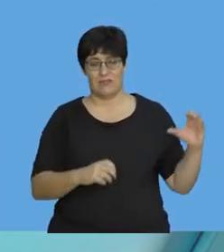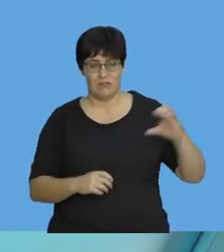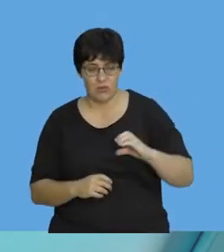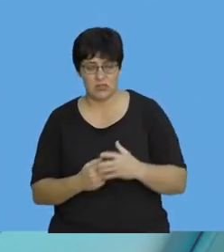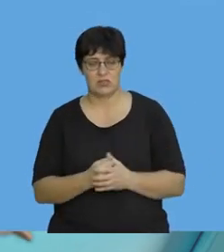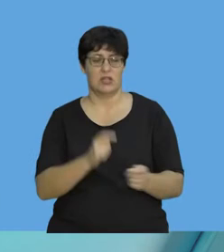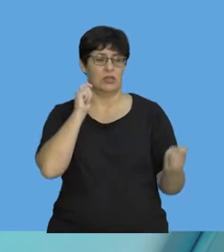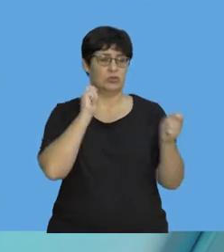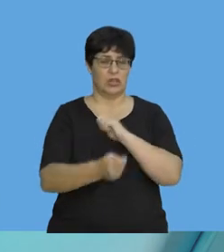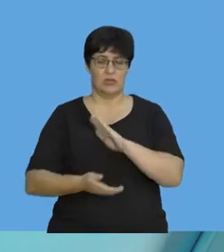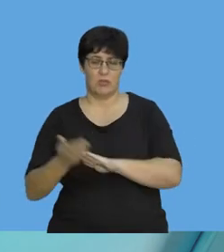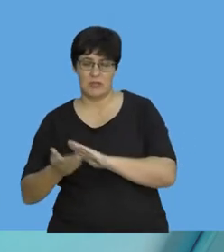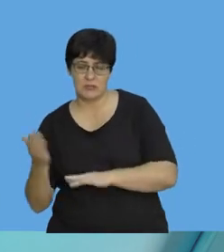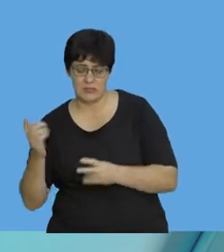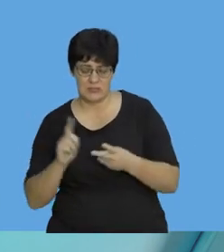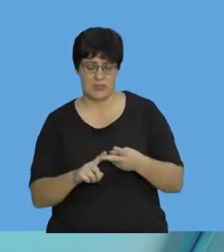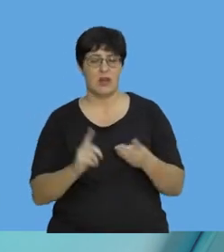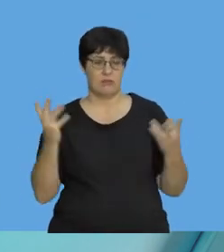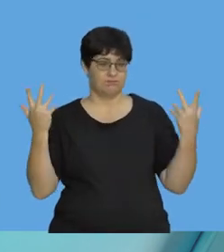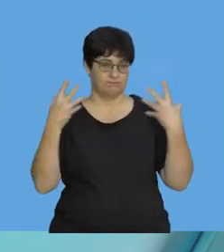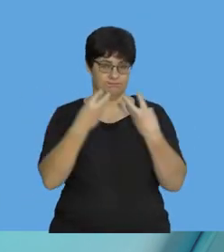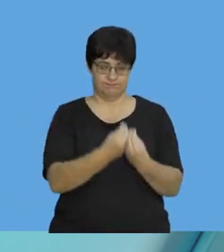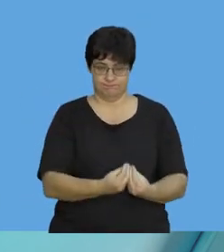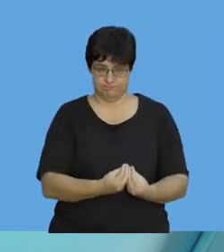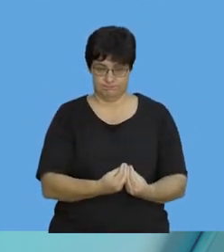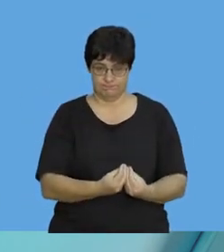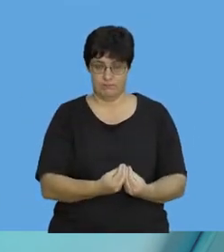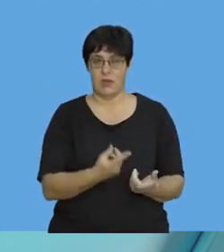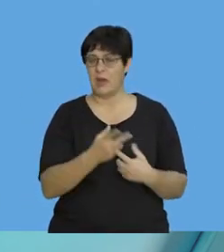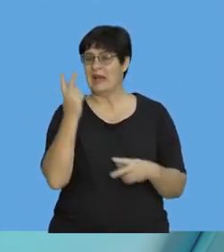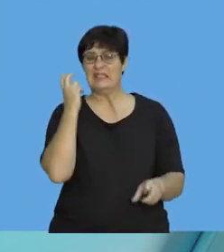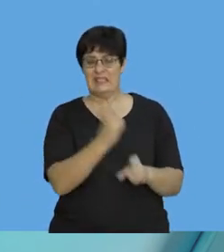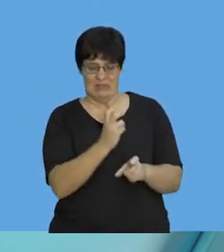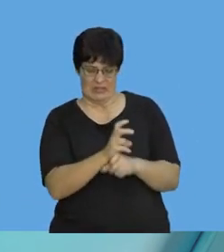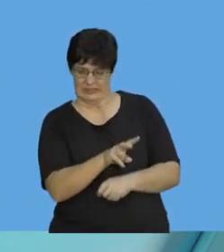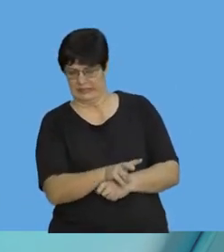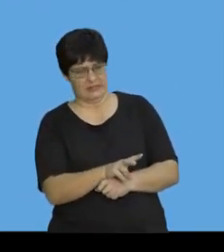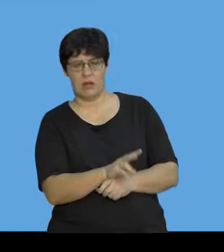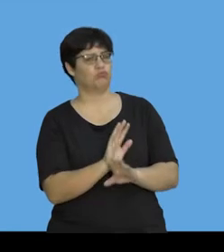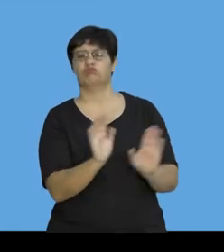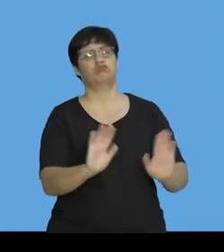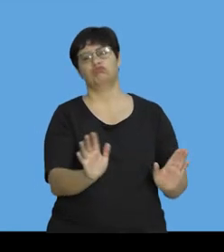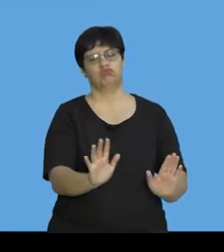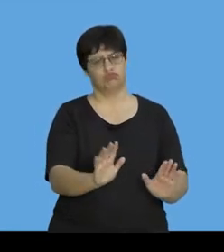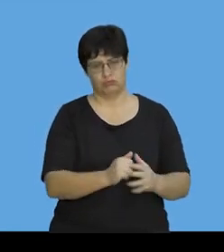we're going to look at changing momentum, and we're going to have to put all of that together, but it's not as difficult as it seems.